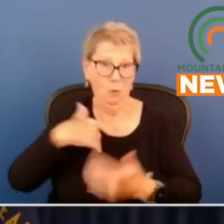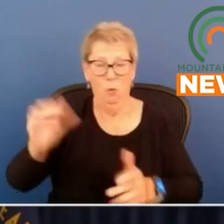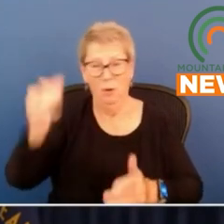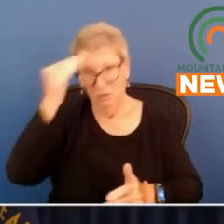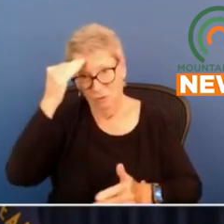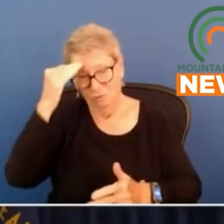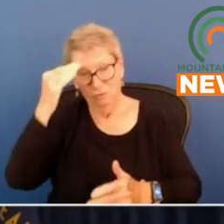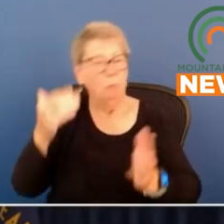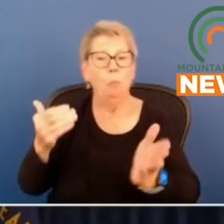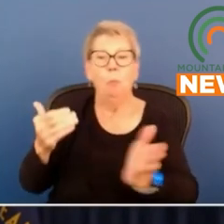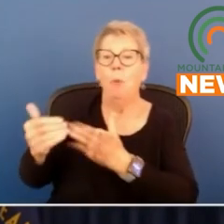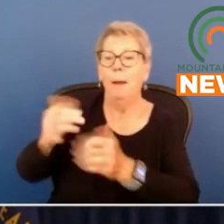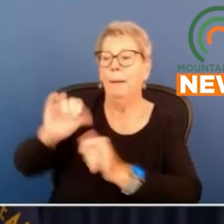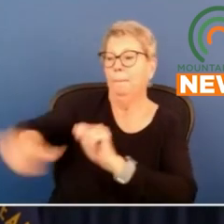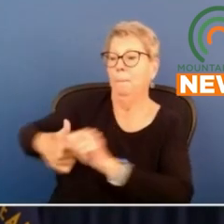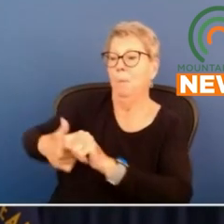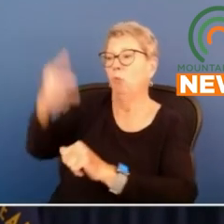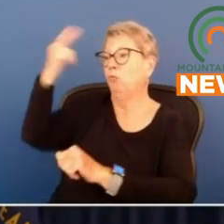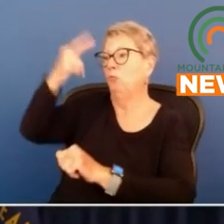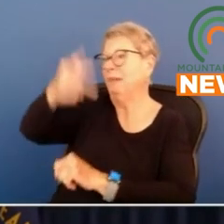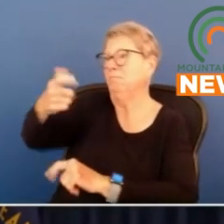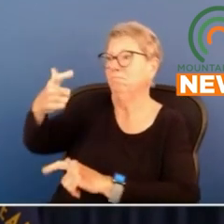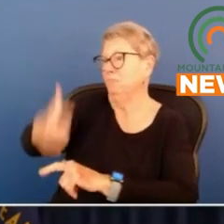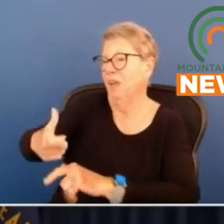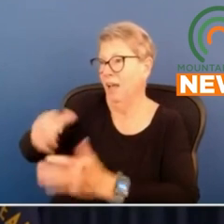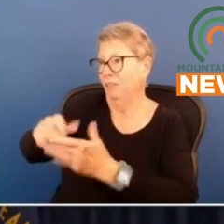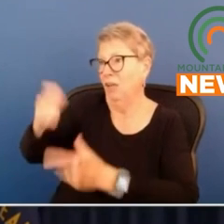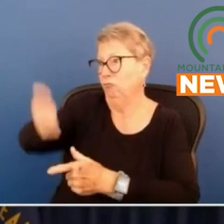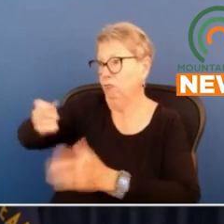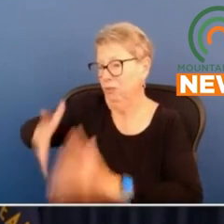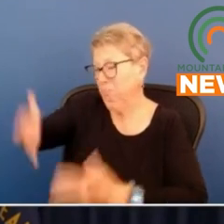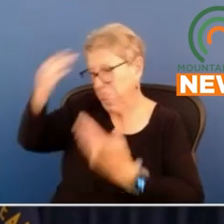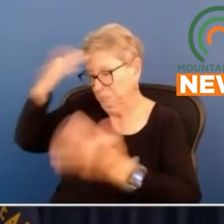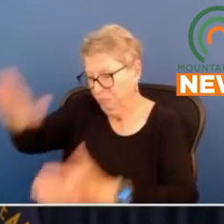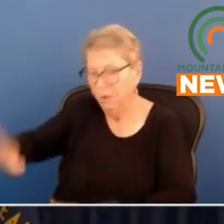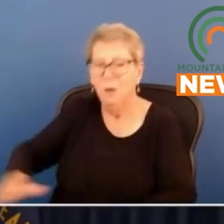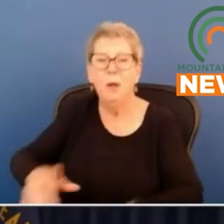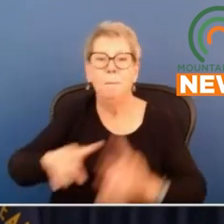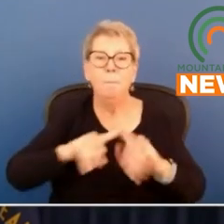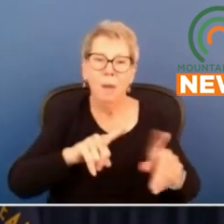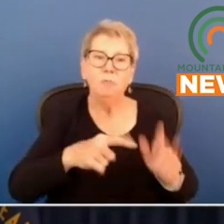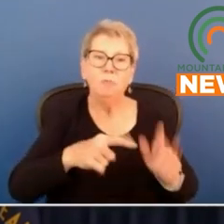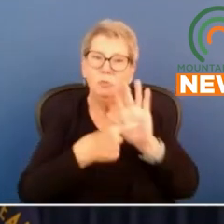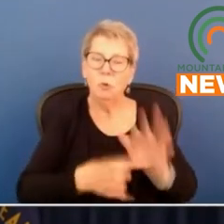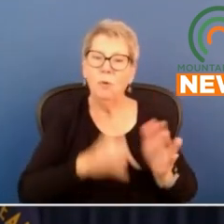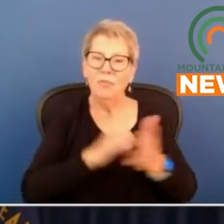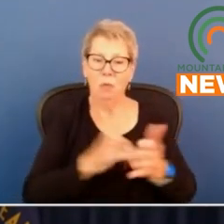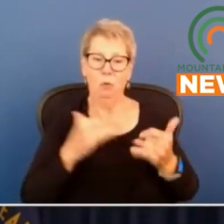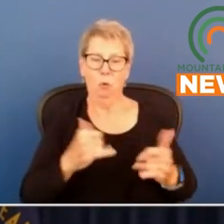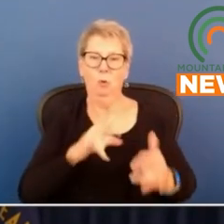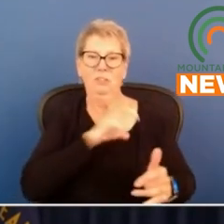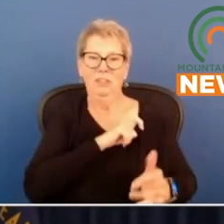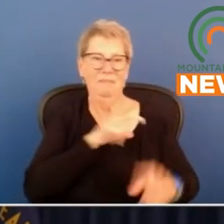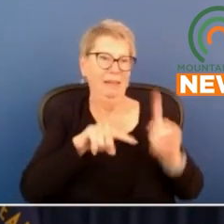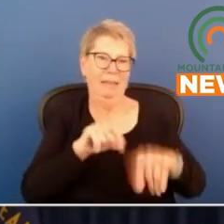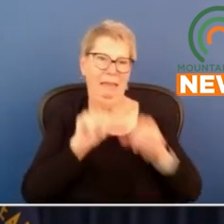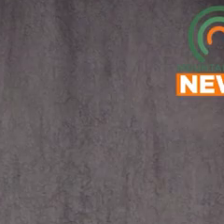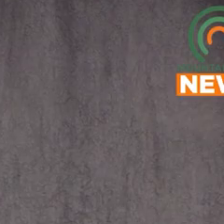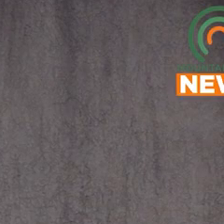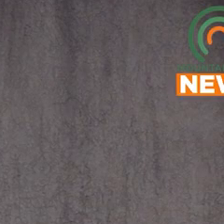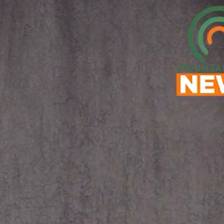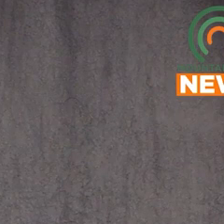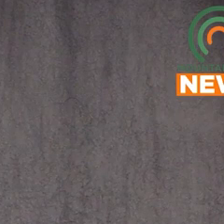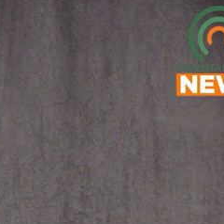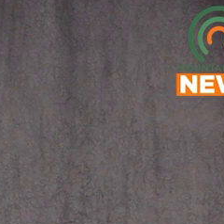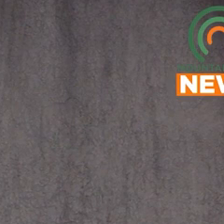of motive which will be determined through the criminal investigation show that the current sheriff can't continue in that role